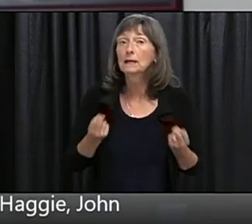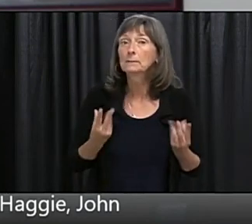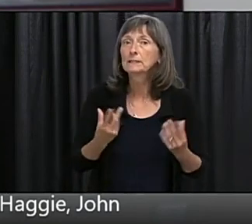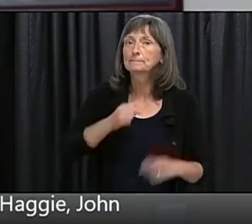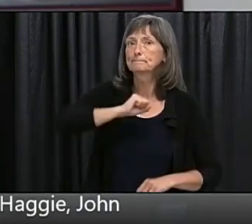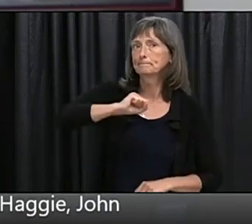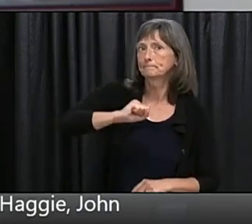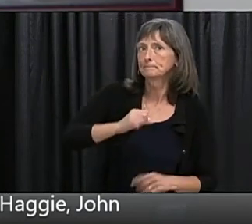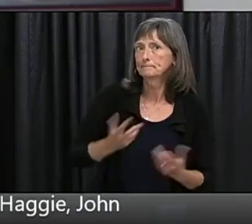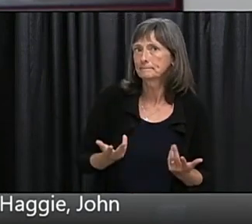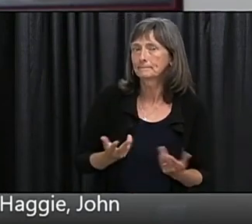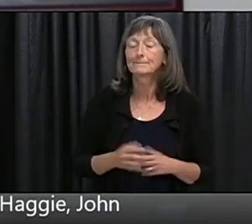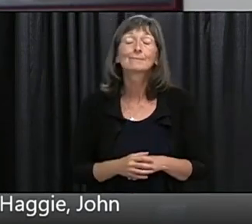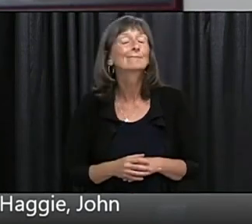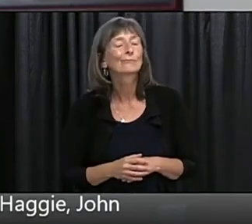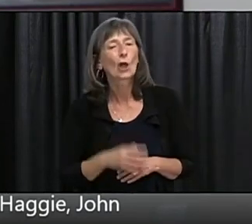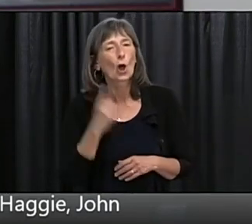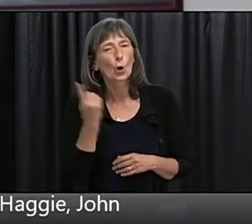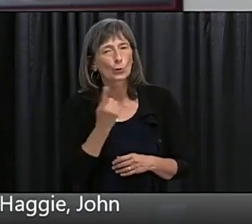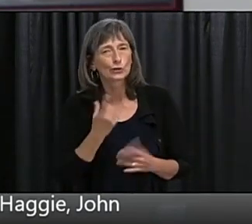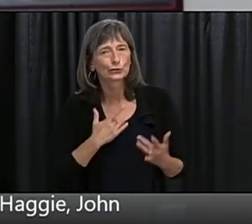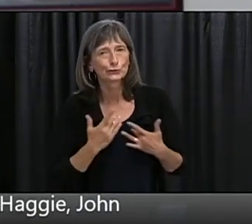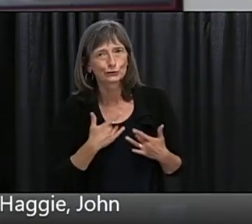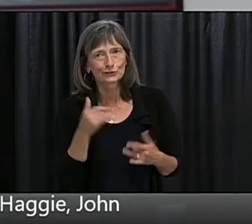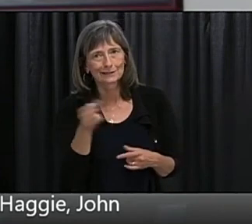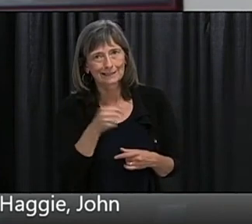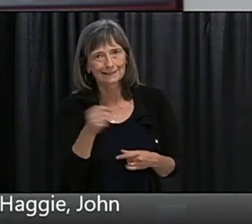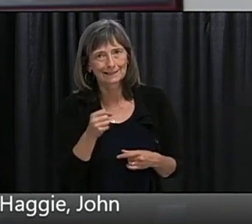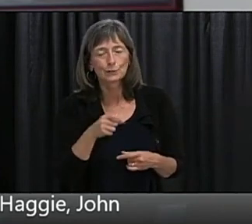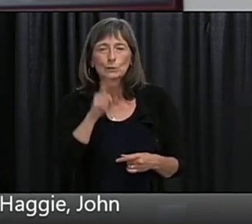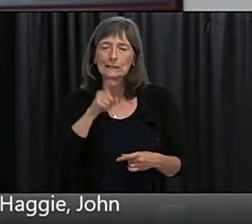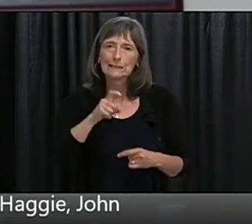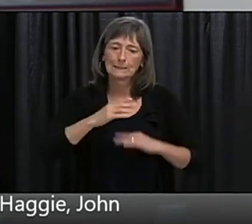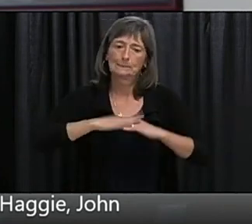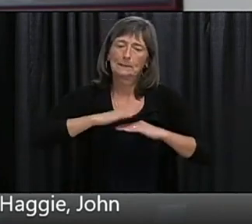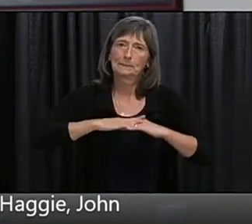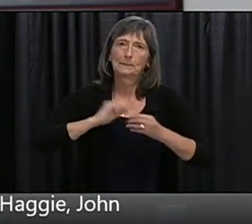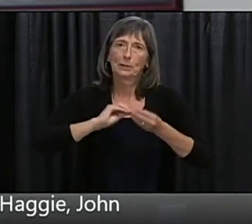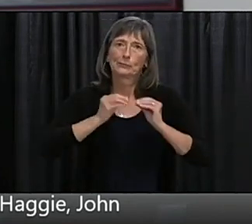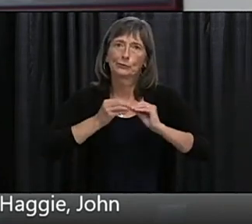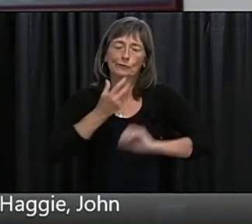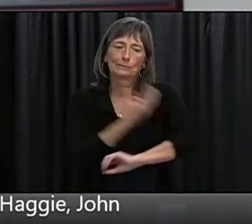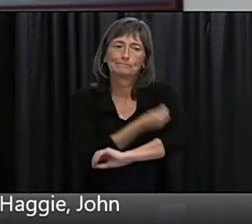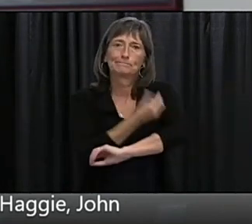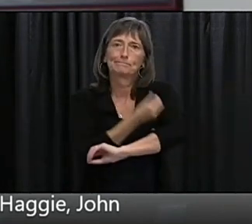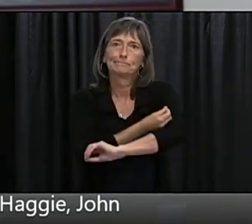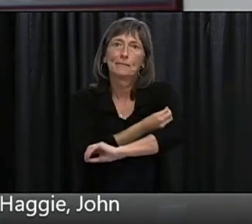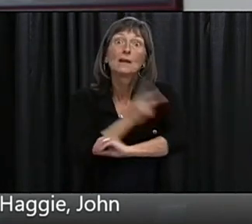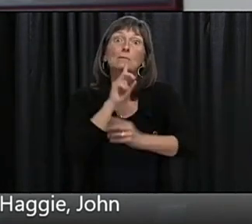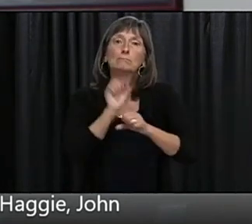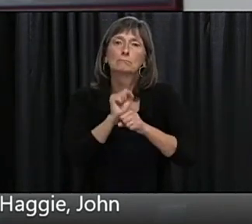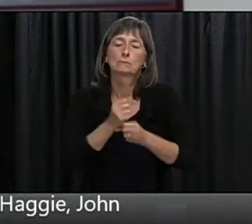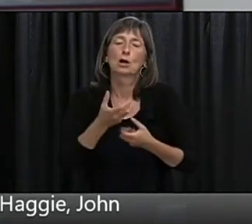level of vaccination in a population to achieve a significant reduction in the risk to